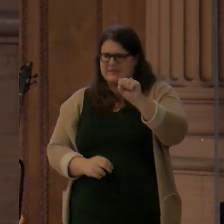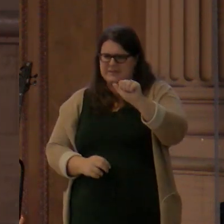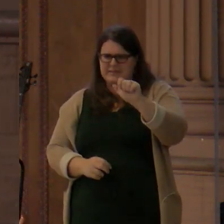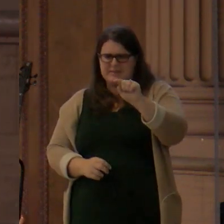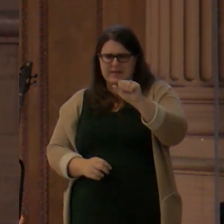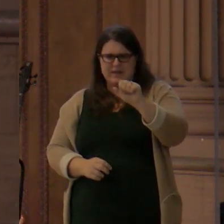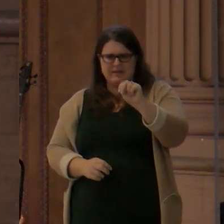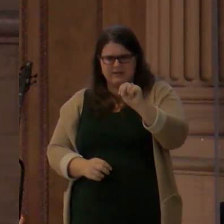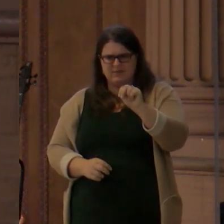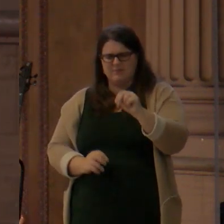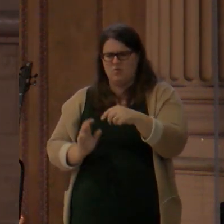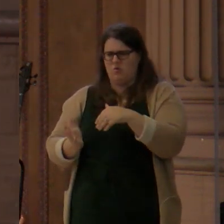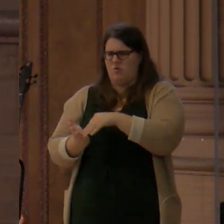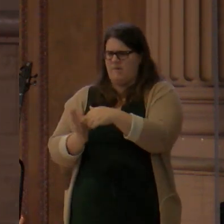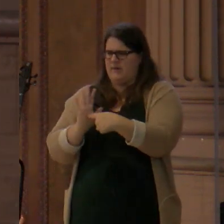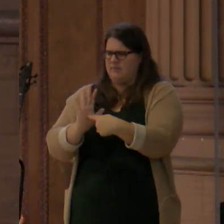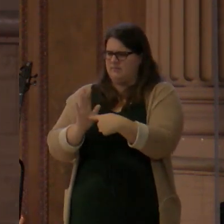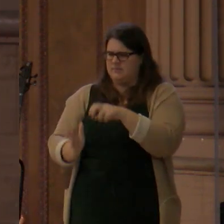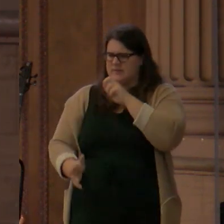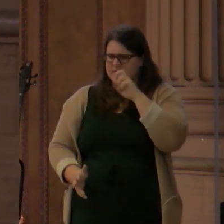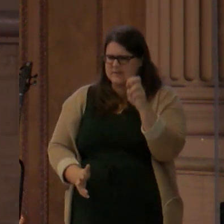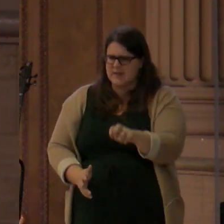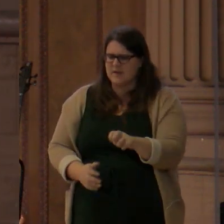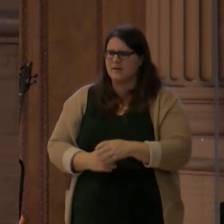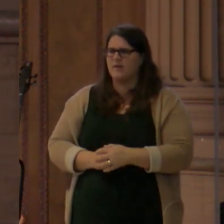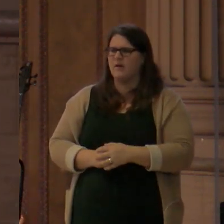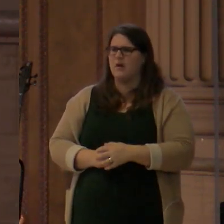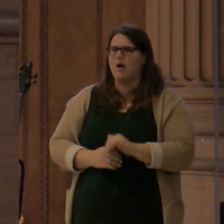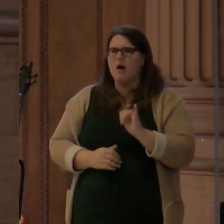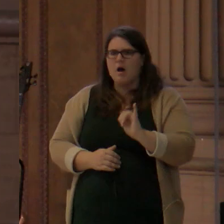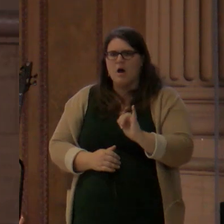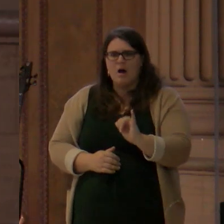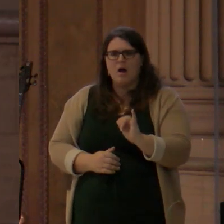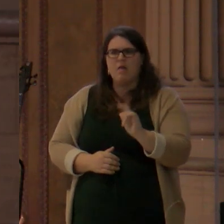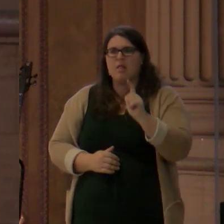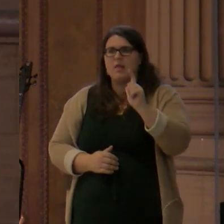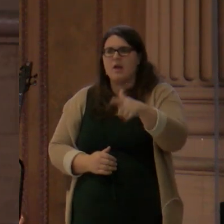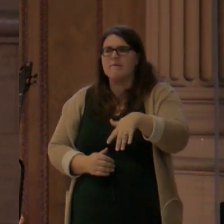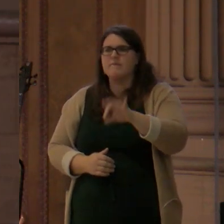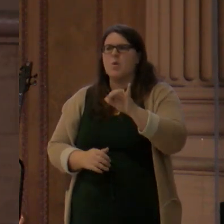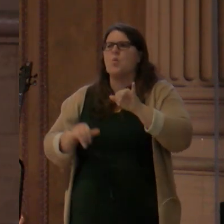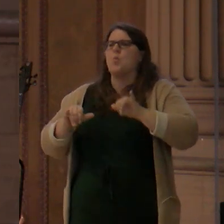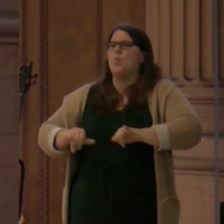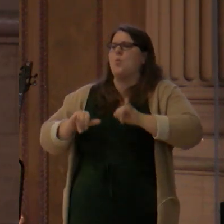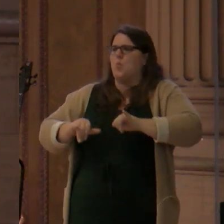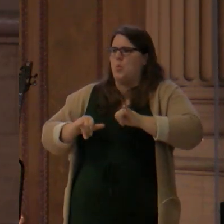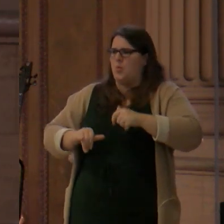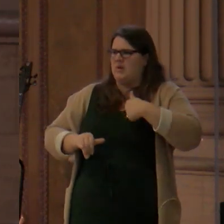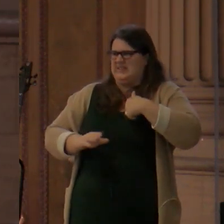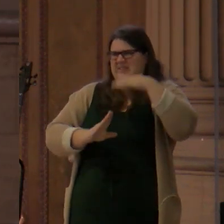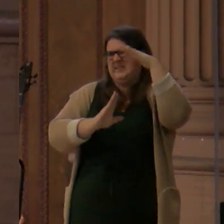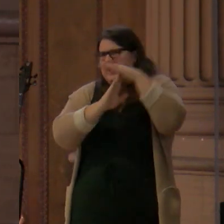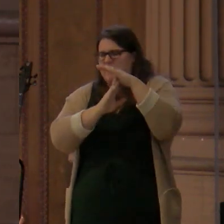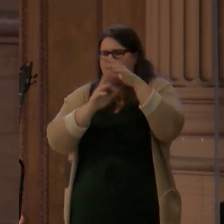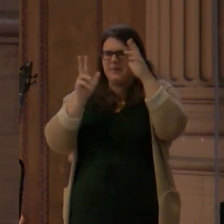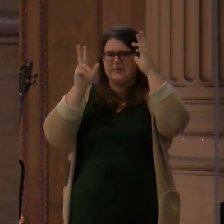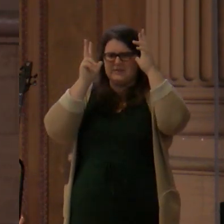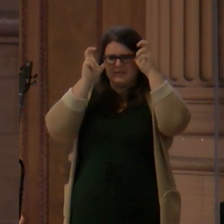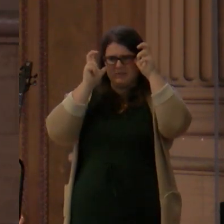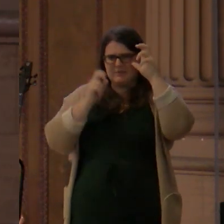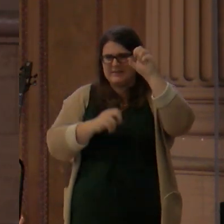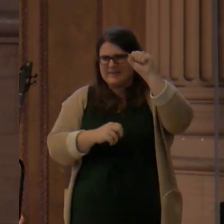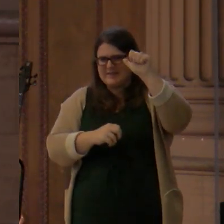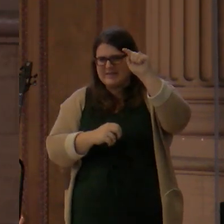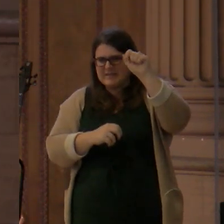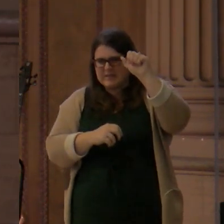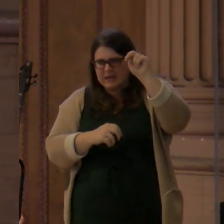That he doesn't work alone. That he leads a pack of other fallen angels we know as demons. And the Bible describes Satan in